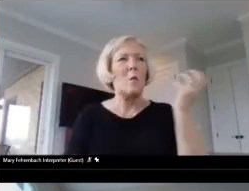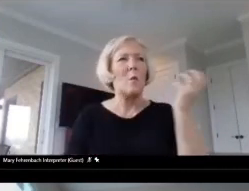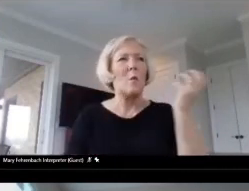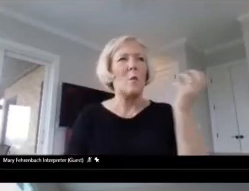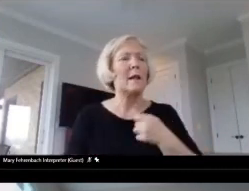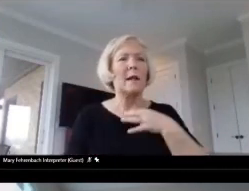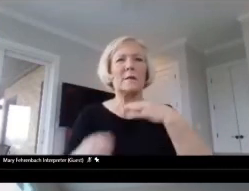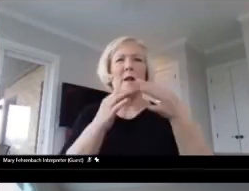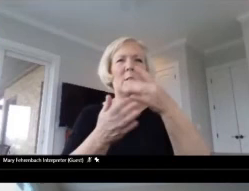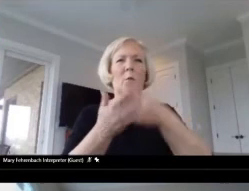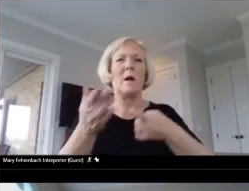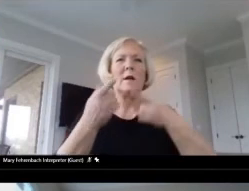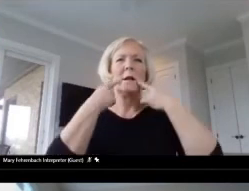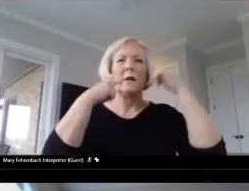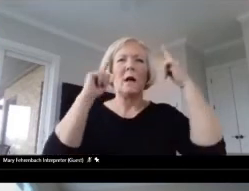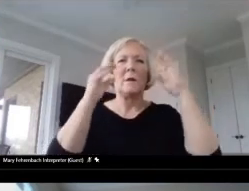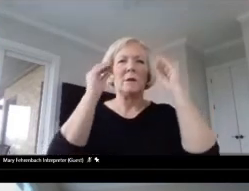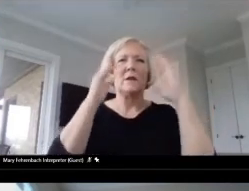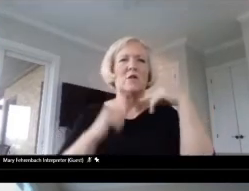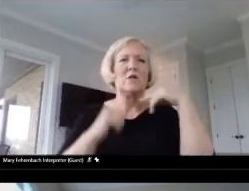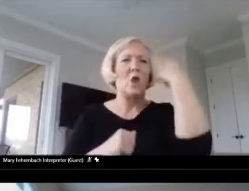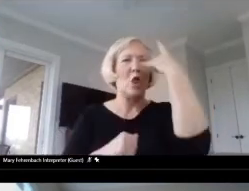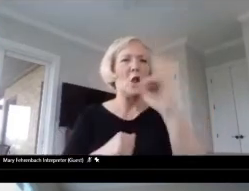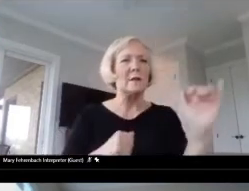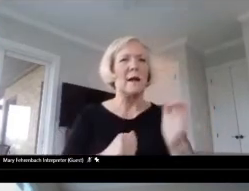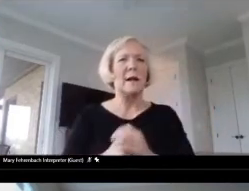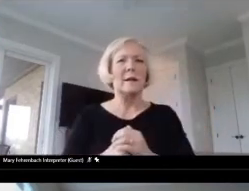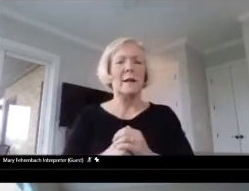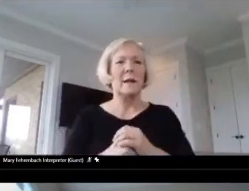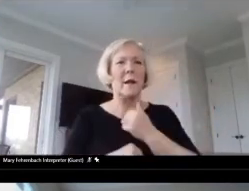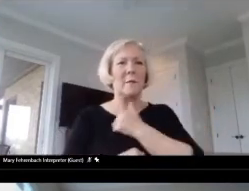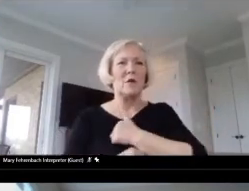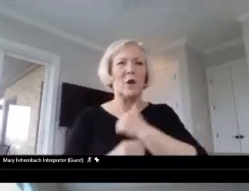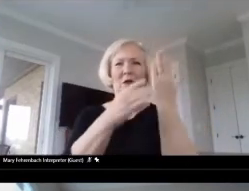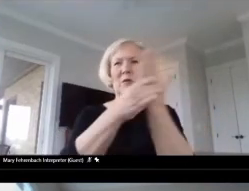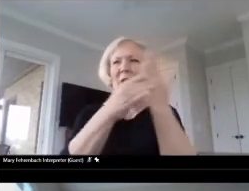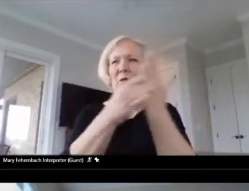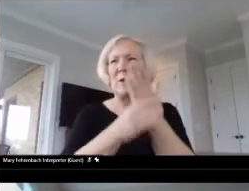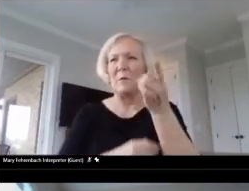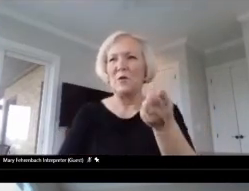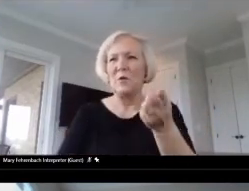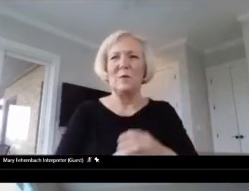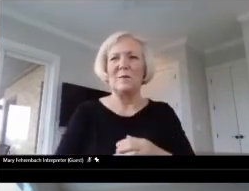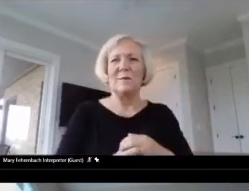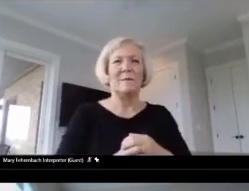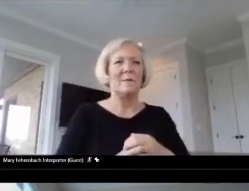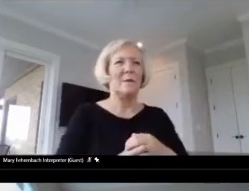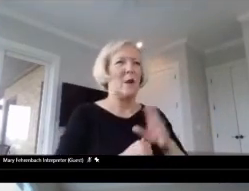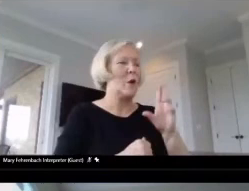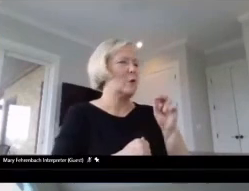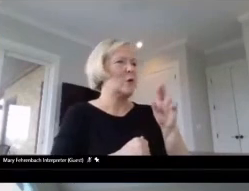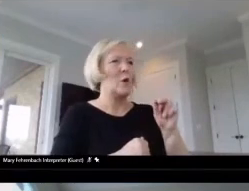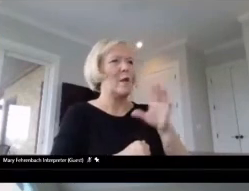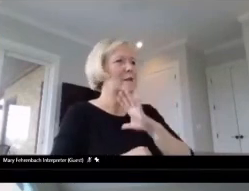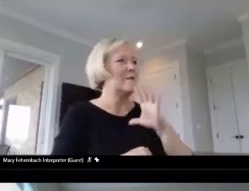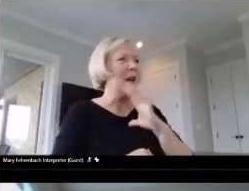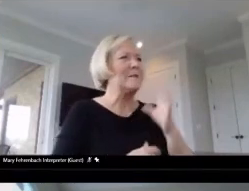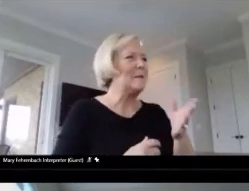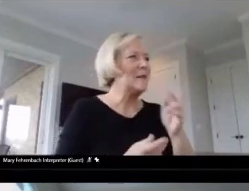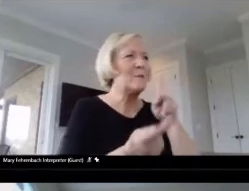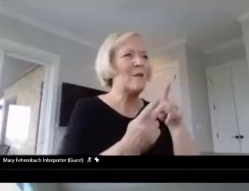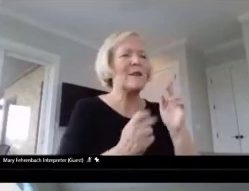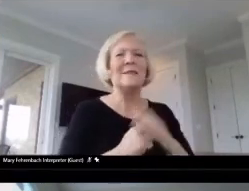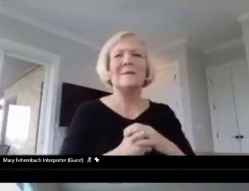accomplished teacher looks like. And I'm sorry to interrupt. Oh, no, you're perfect. Go ahead, Holly.